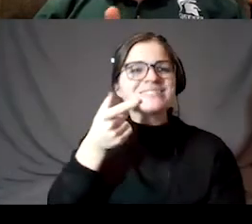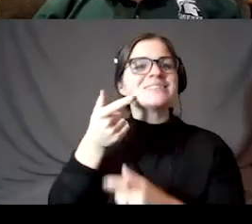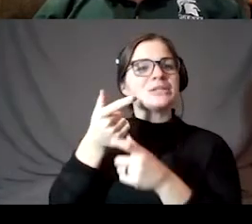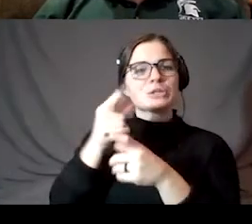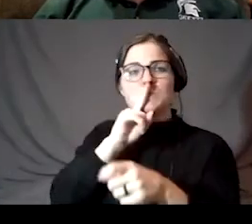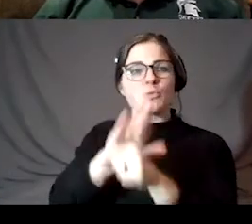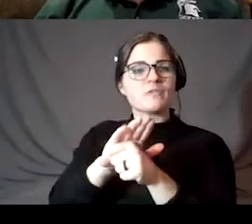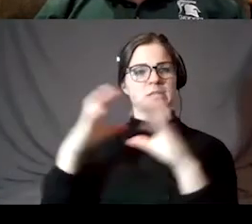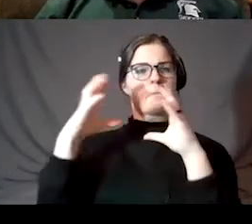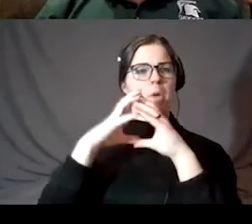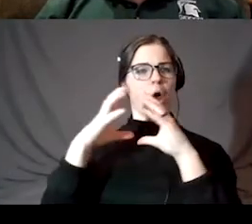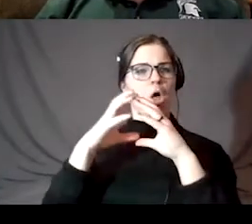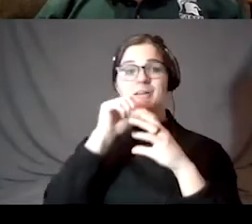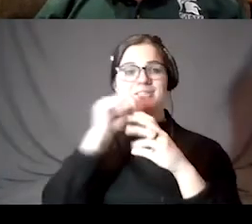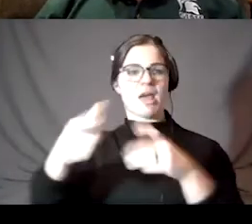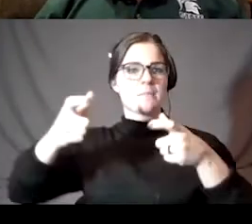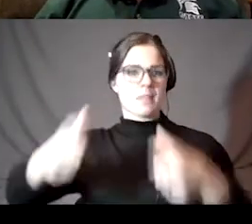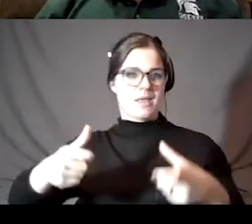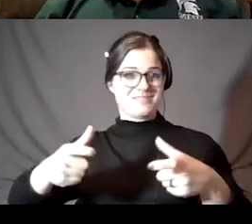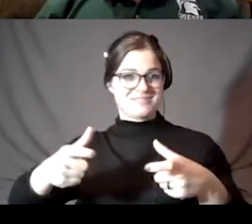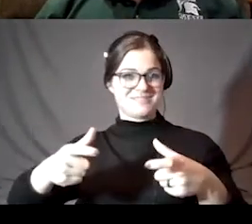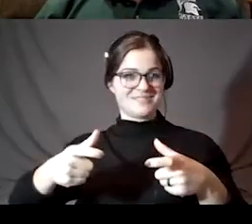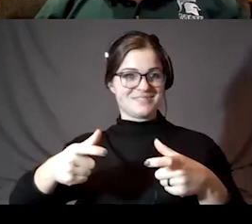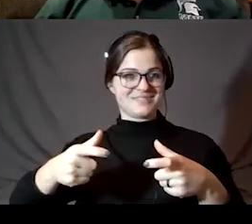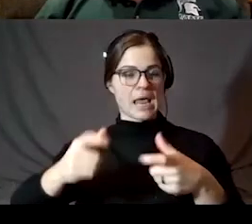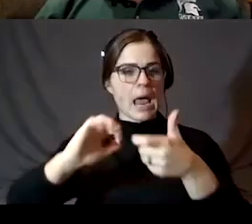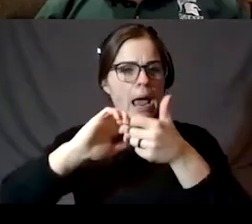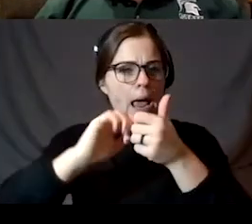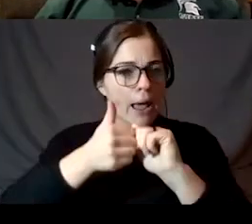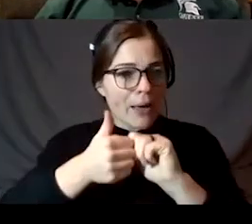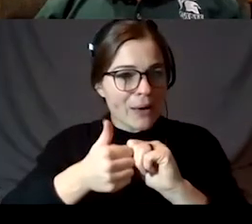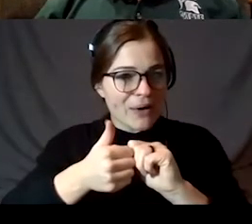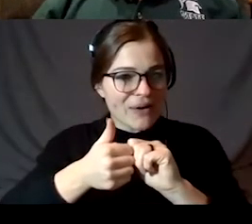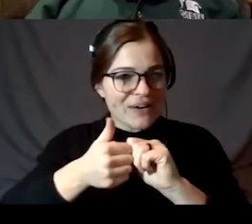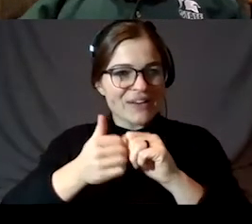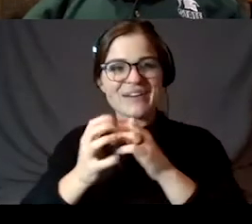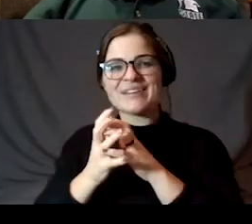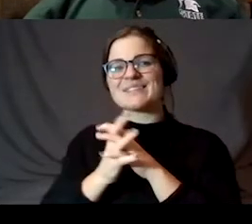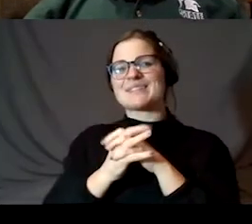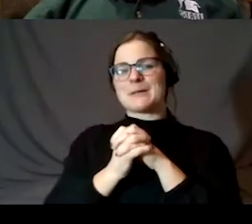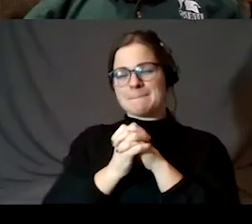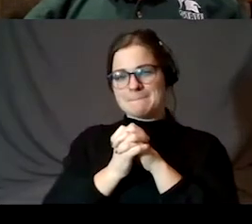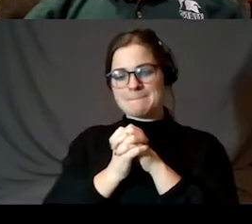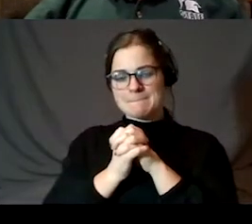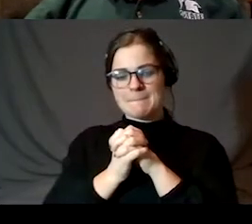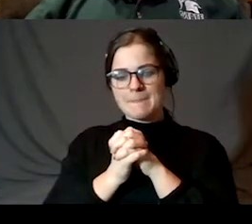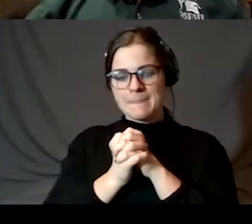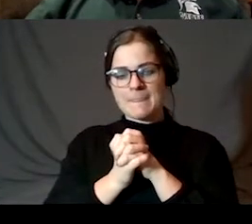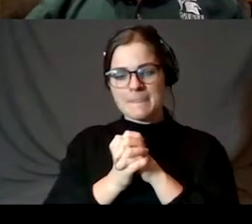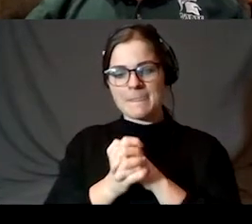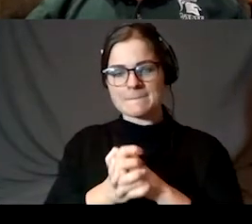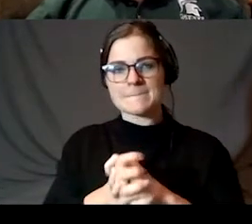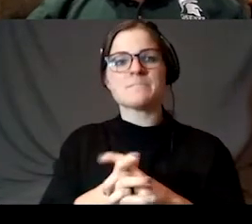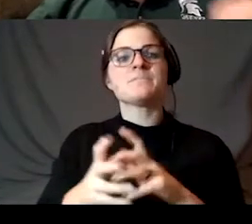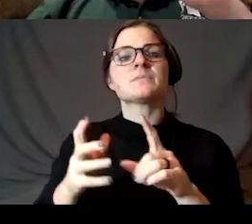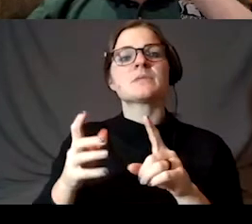a plate, all right? How did they do that? And the person who, as far as